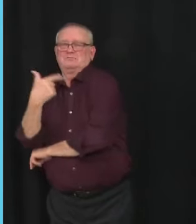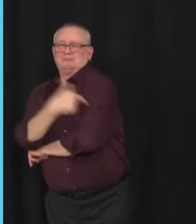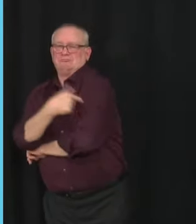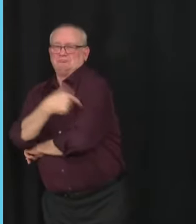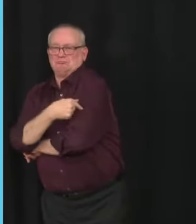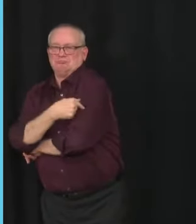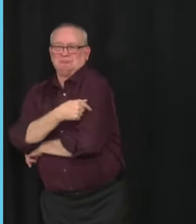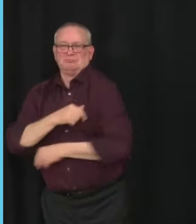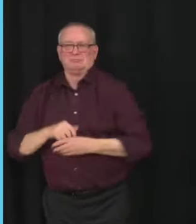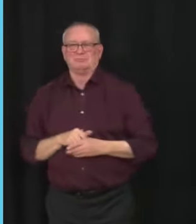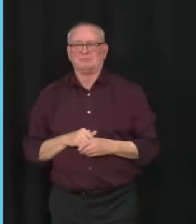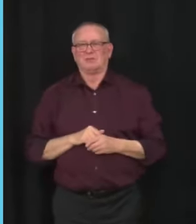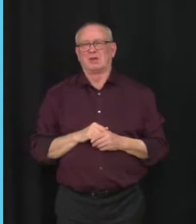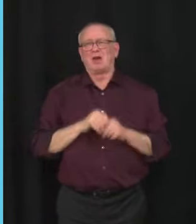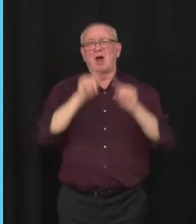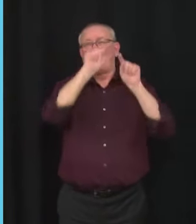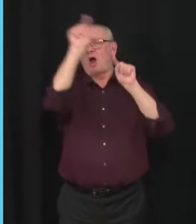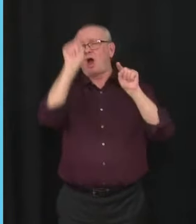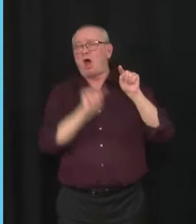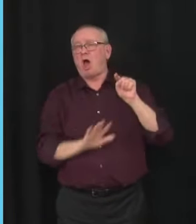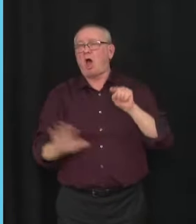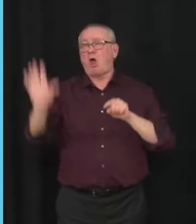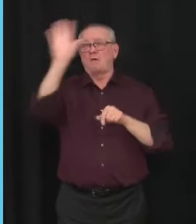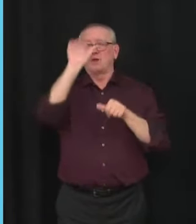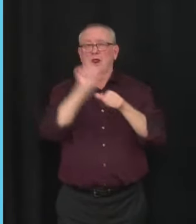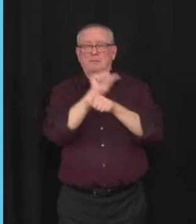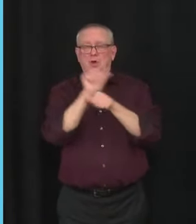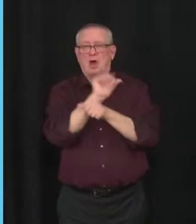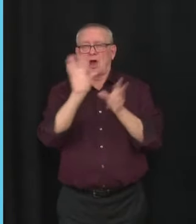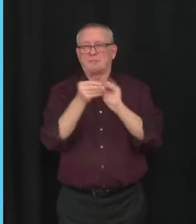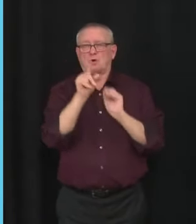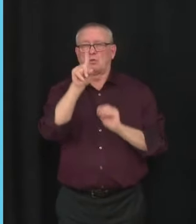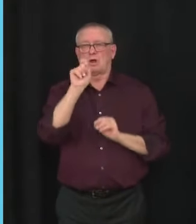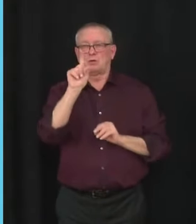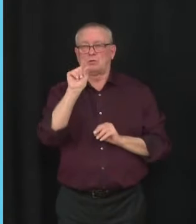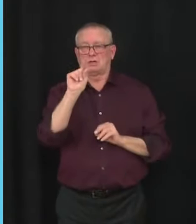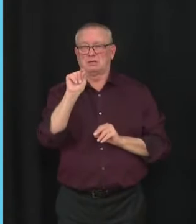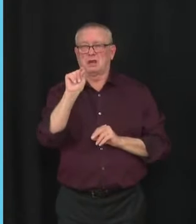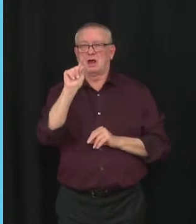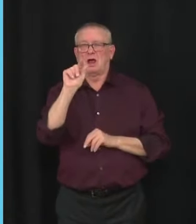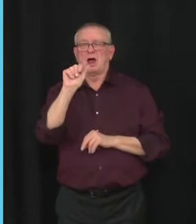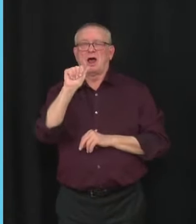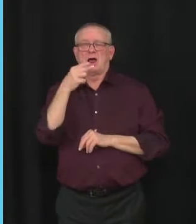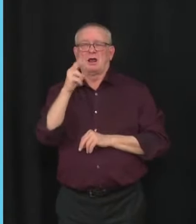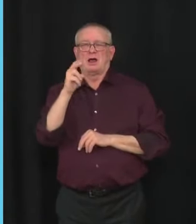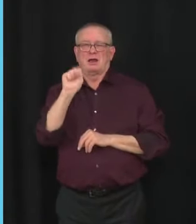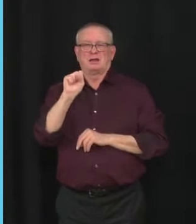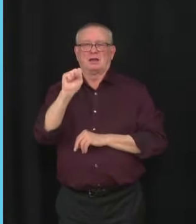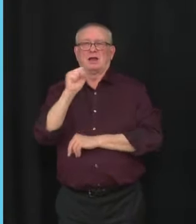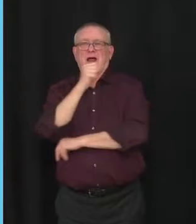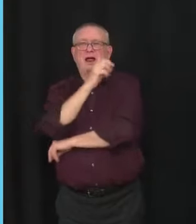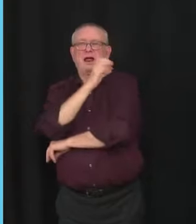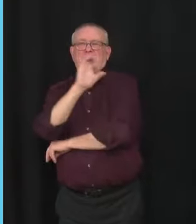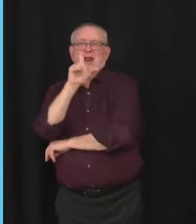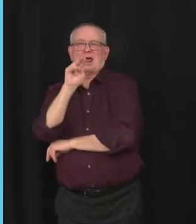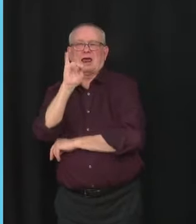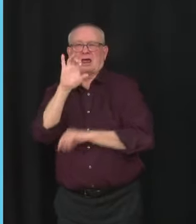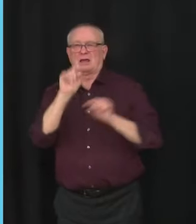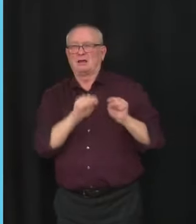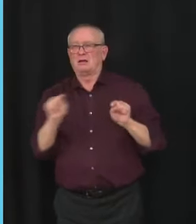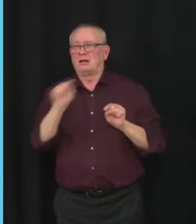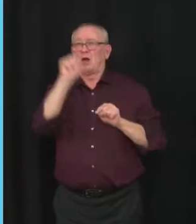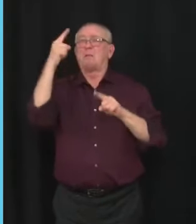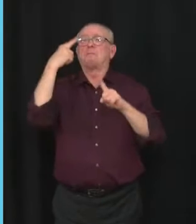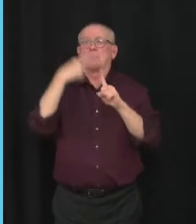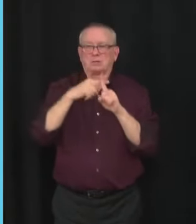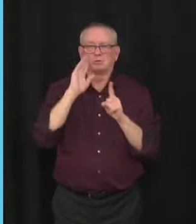AHS clinics across the province. At this time, they'll also be administered at four pharmacies where AHS clinics